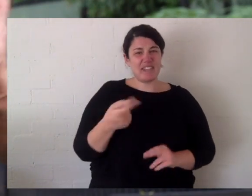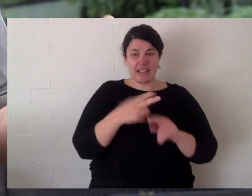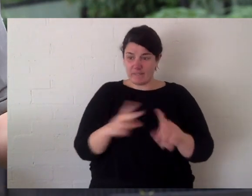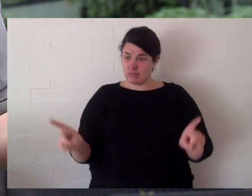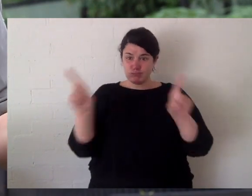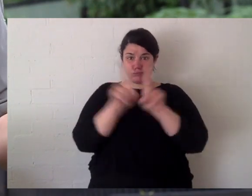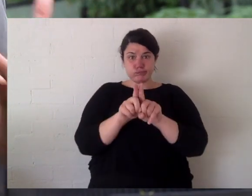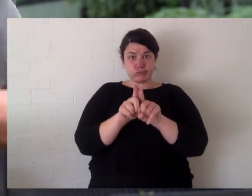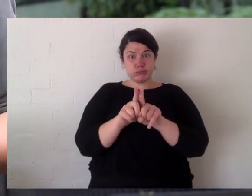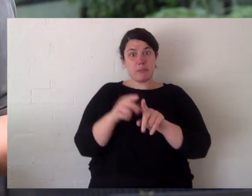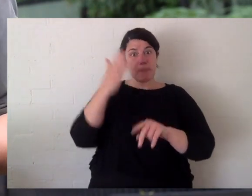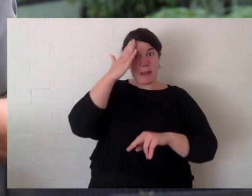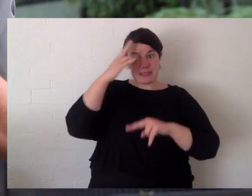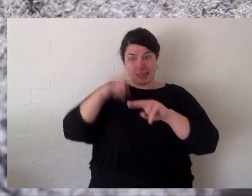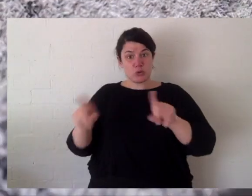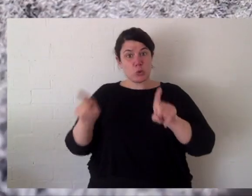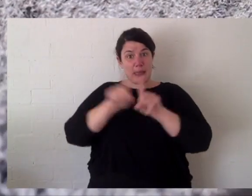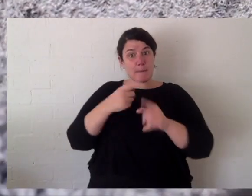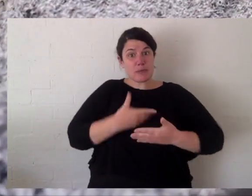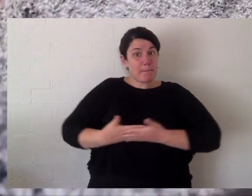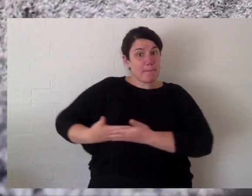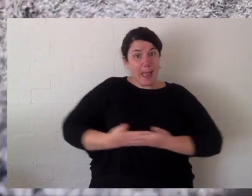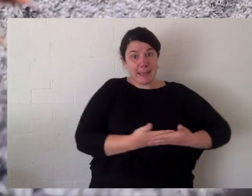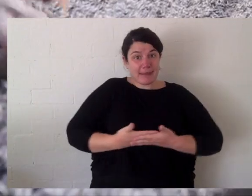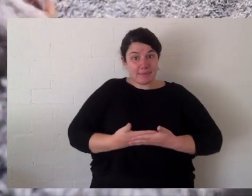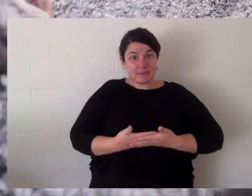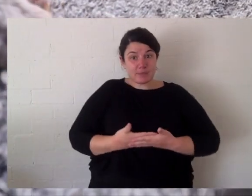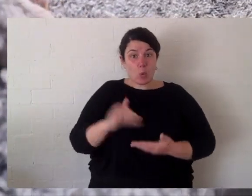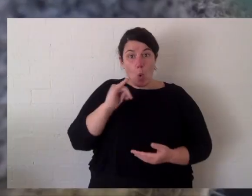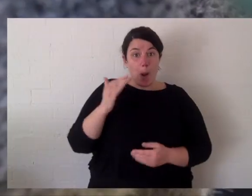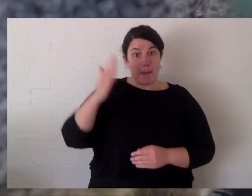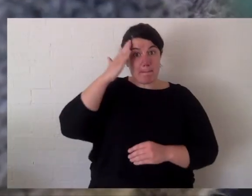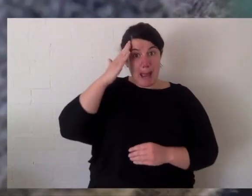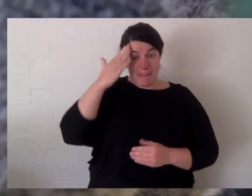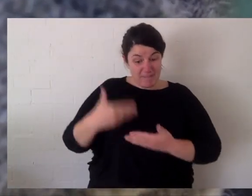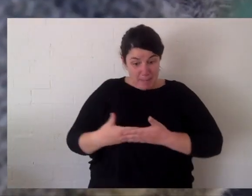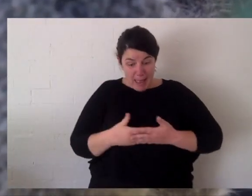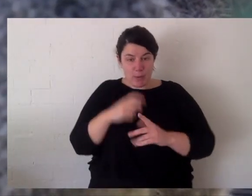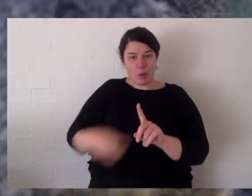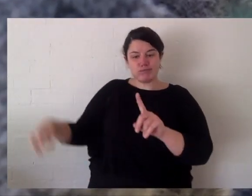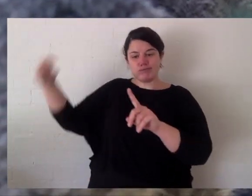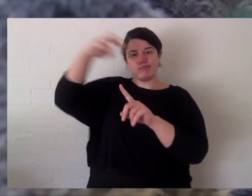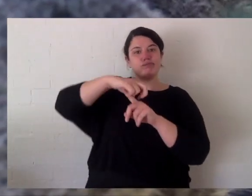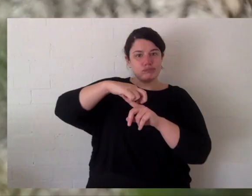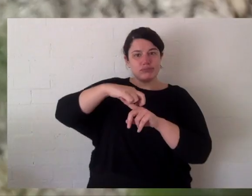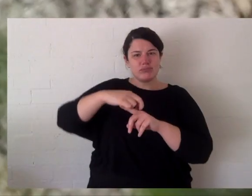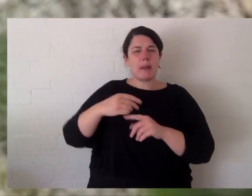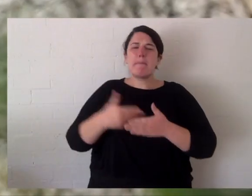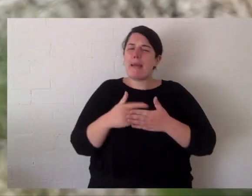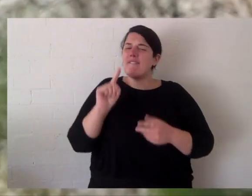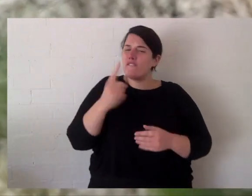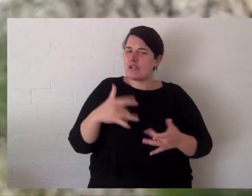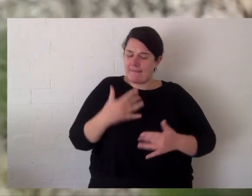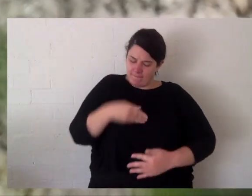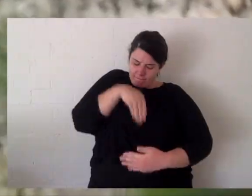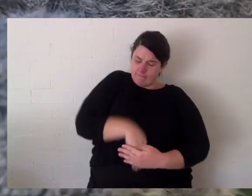they'll be together. Or if a female has a joey, they're together. Now that joey will live in a